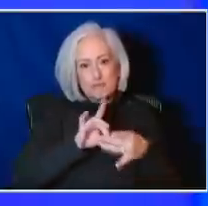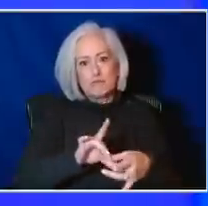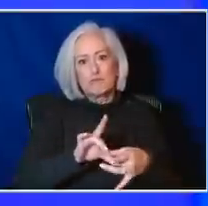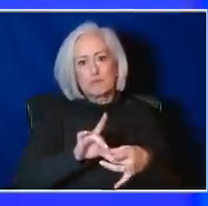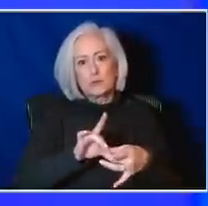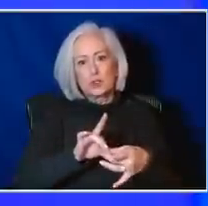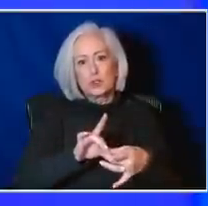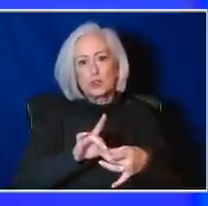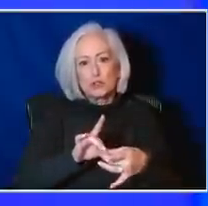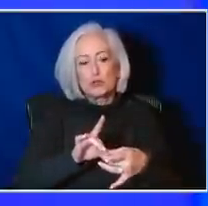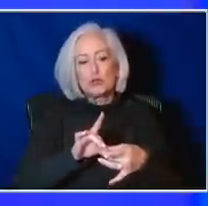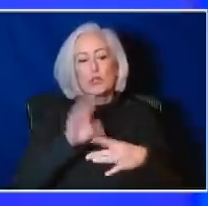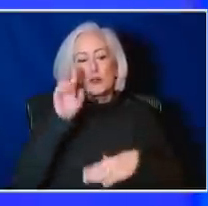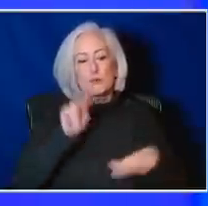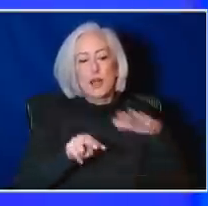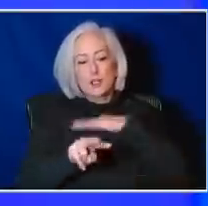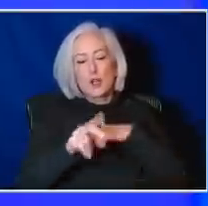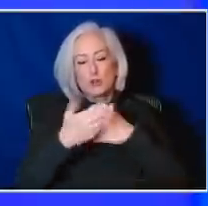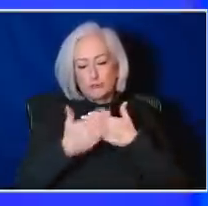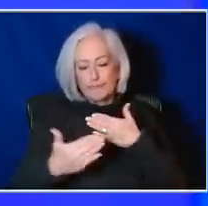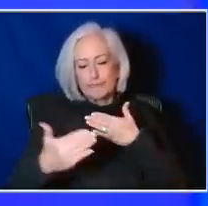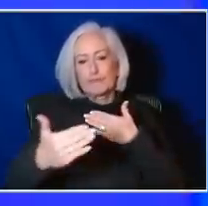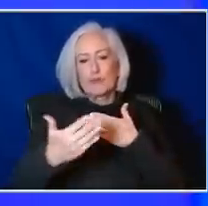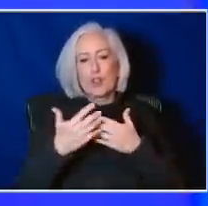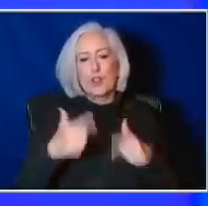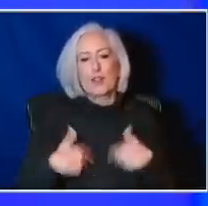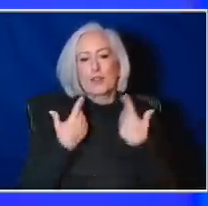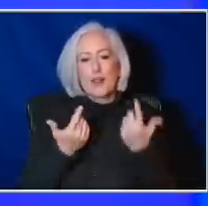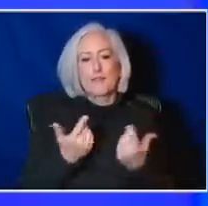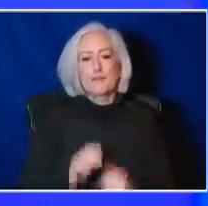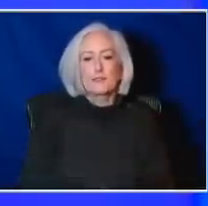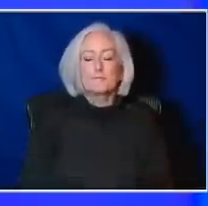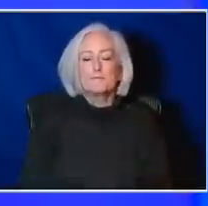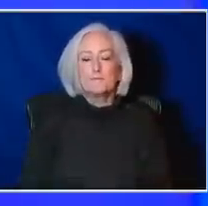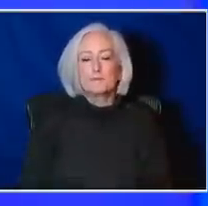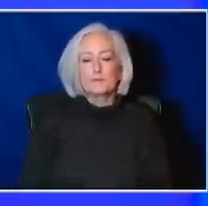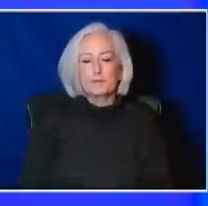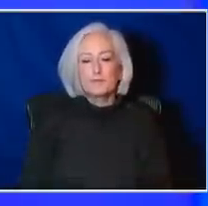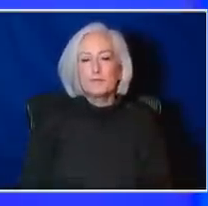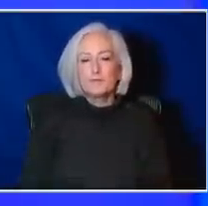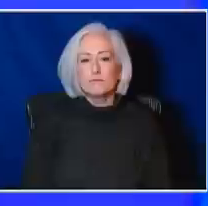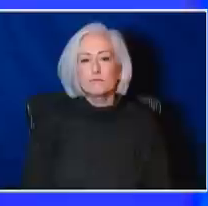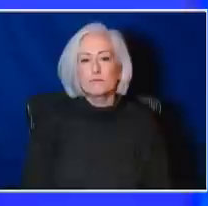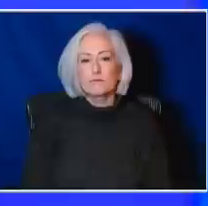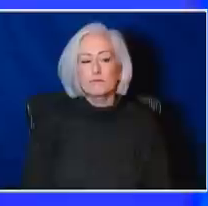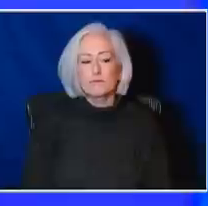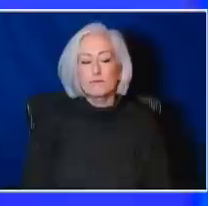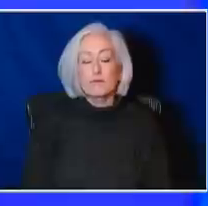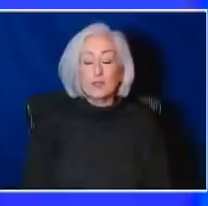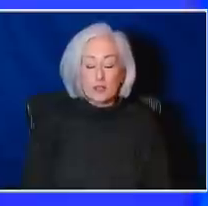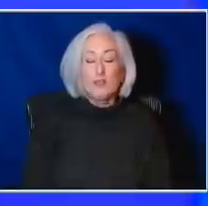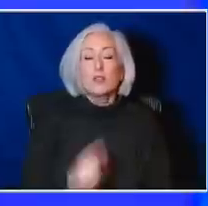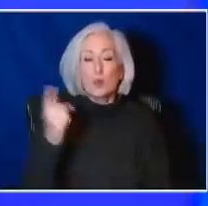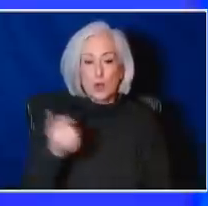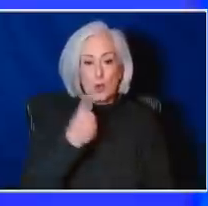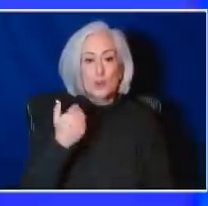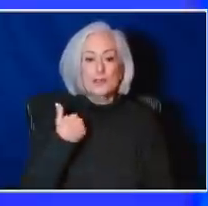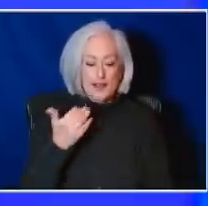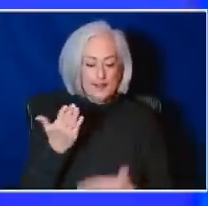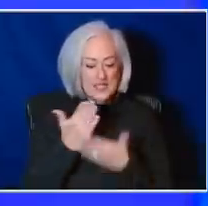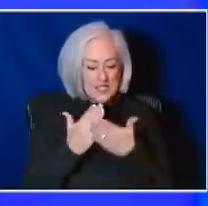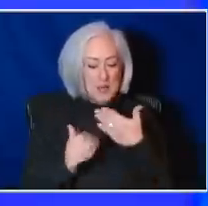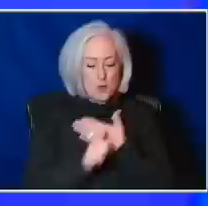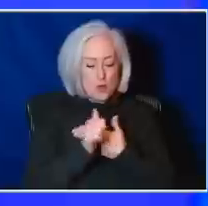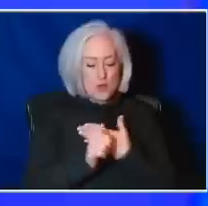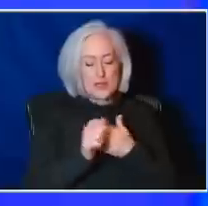do for the rest of their lives. And so certainly there's always some risk, but we always have to take